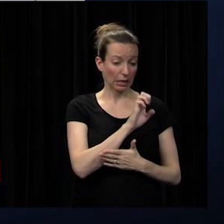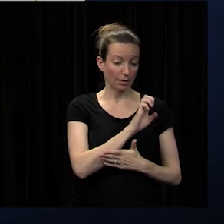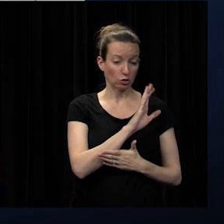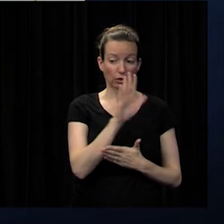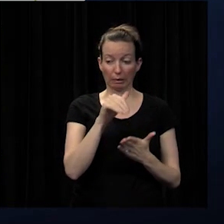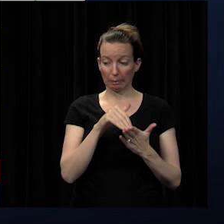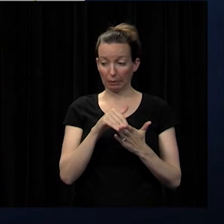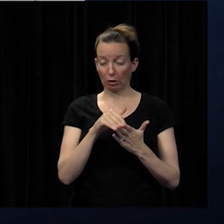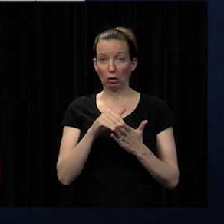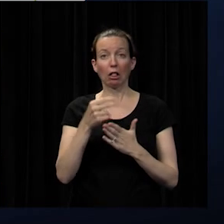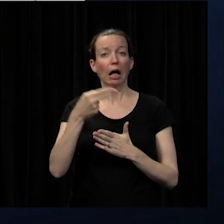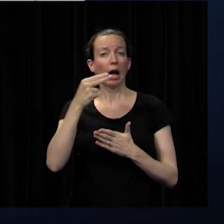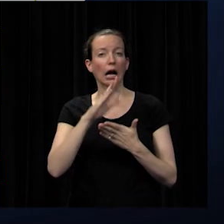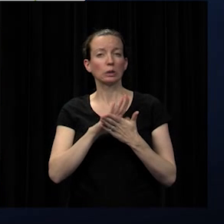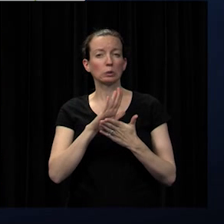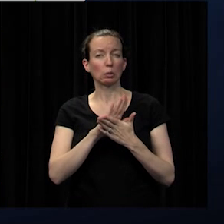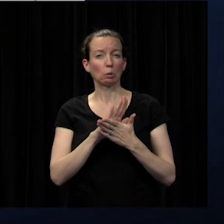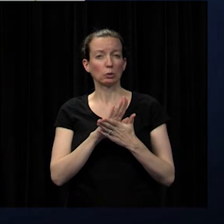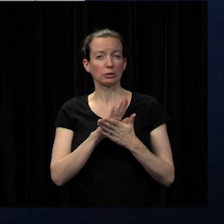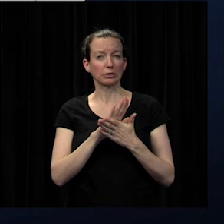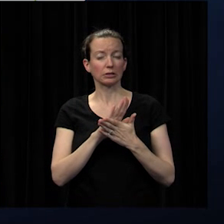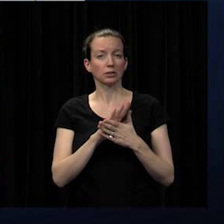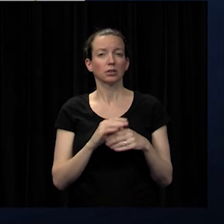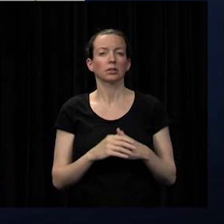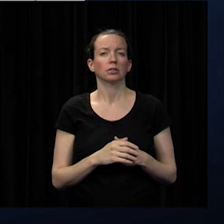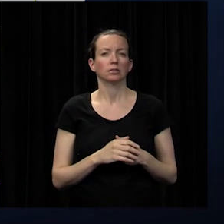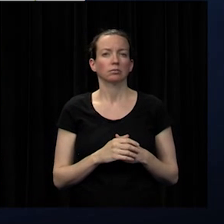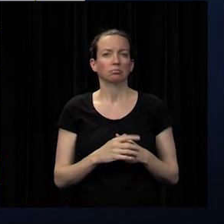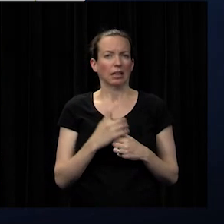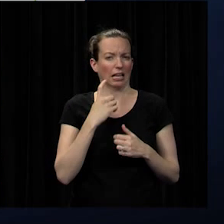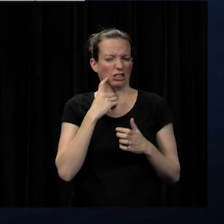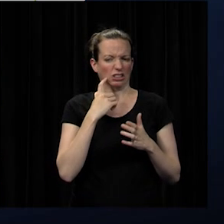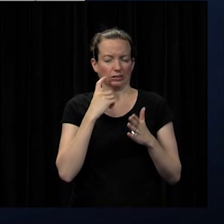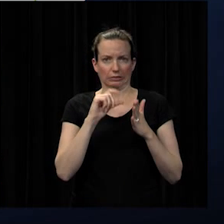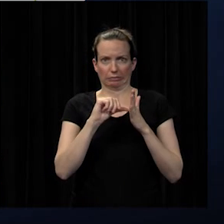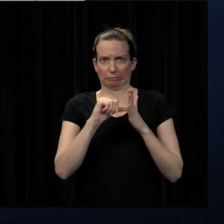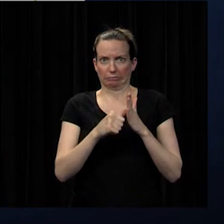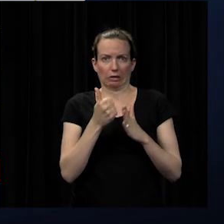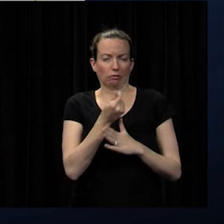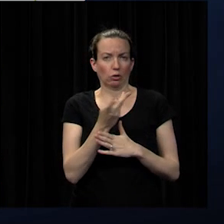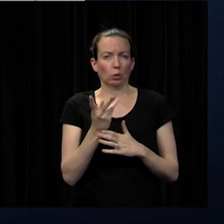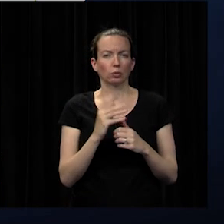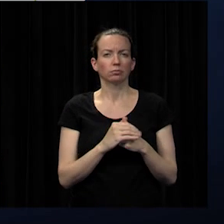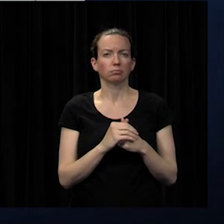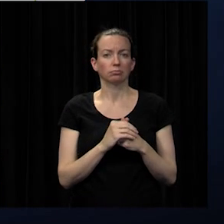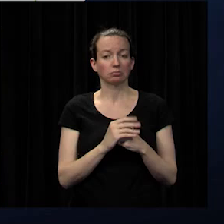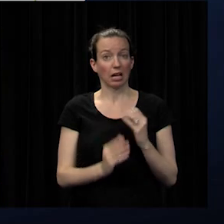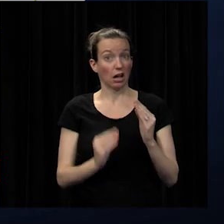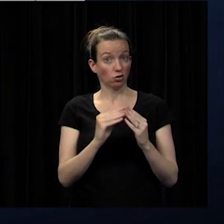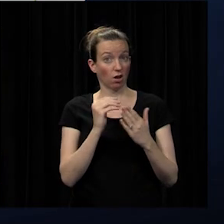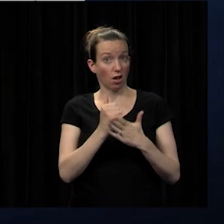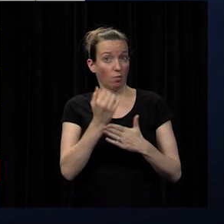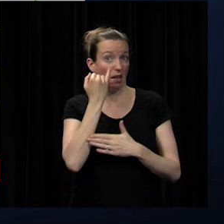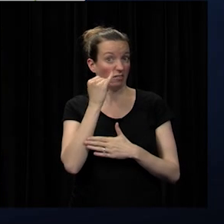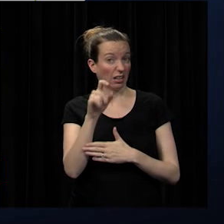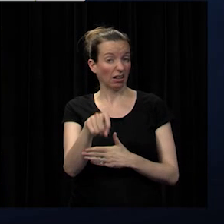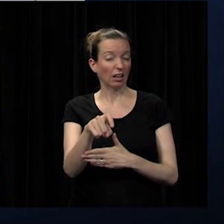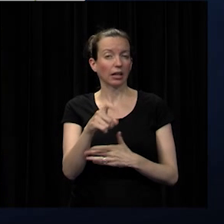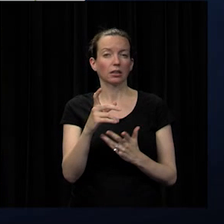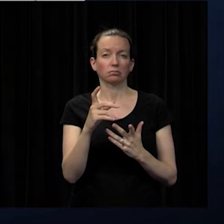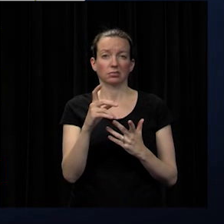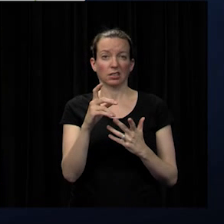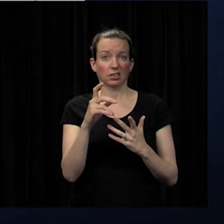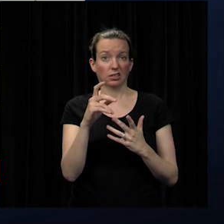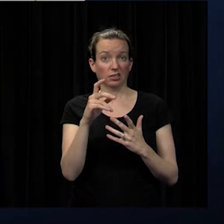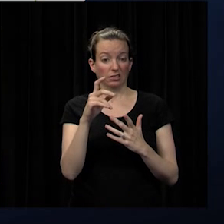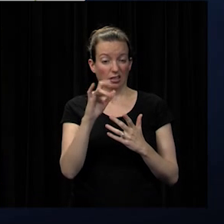high and so you can kind of and i just highlighted just a few of those students are able to get extra help when needed and you know that's such an important